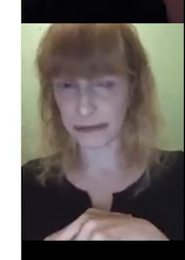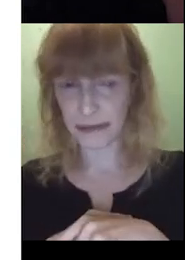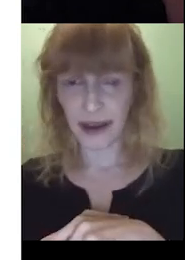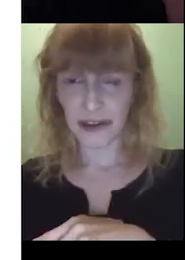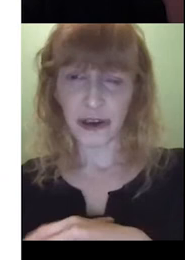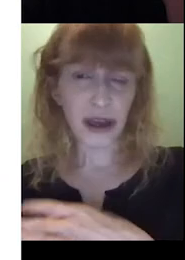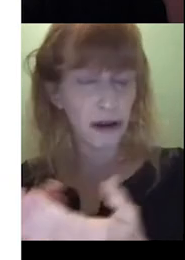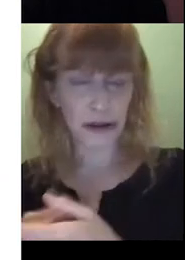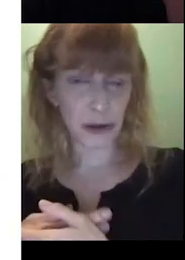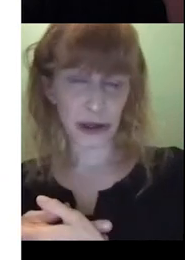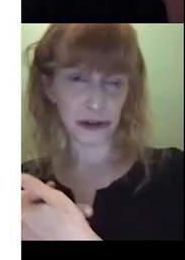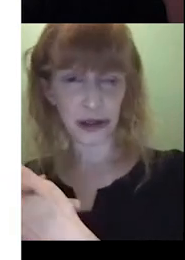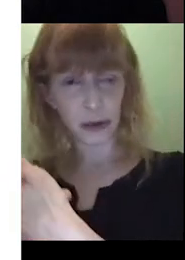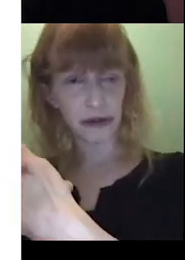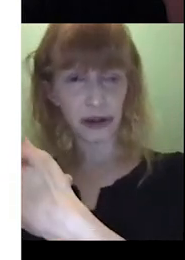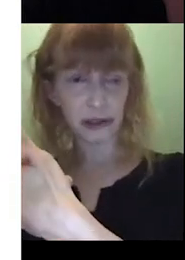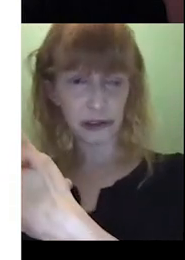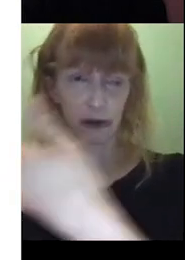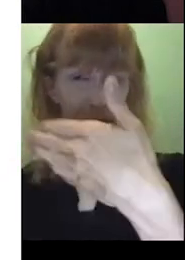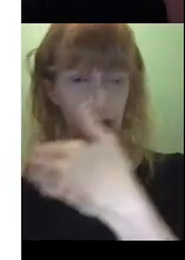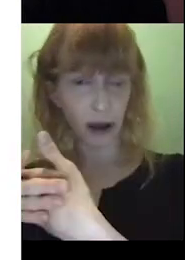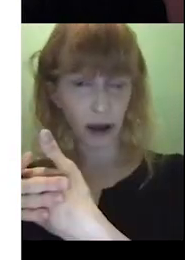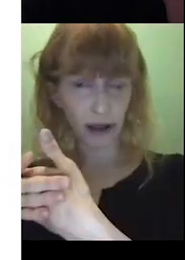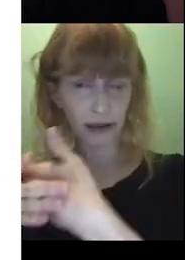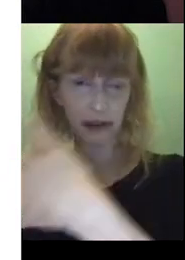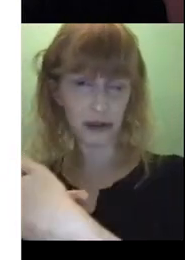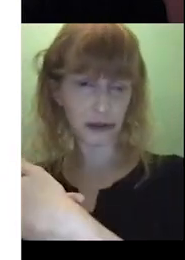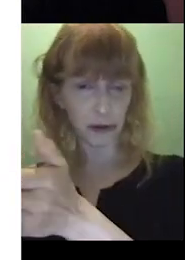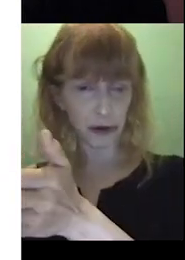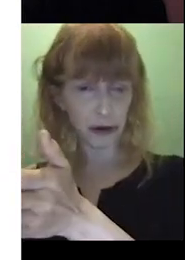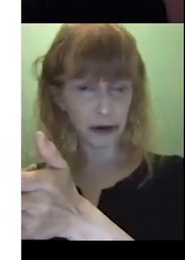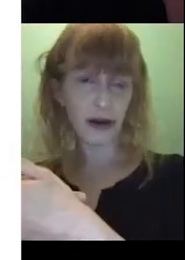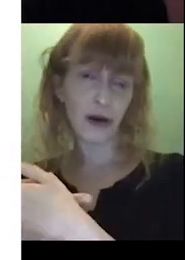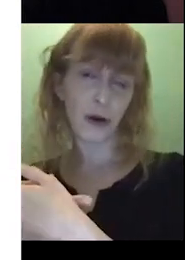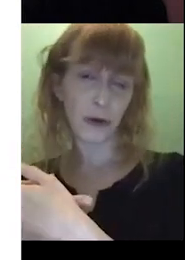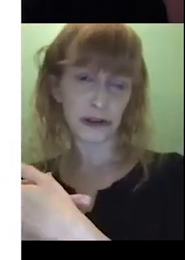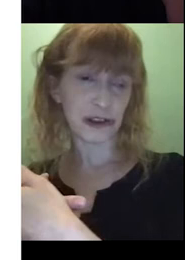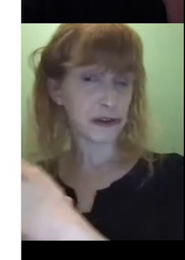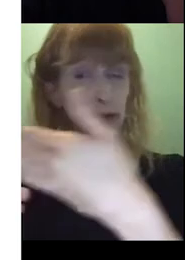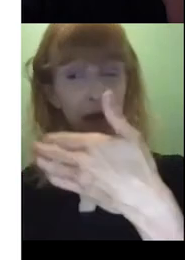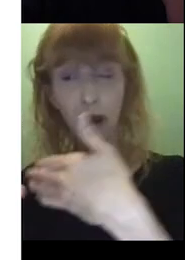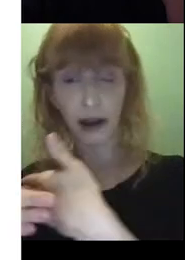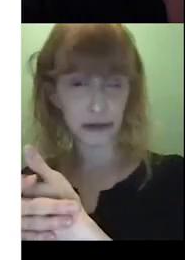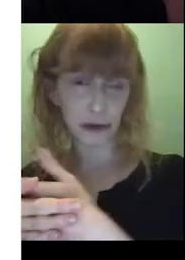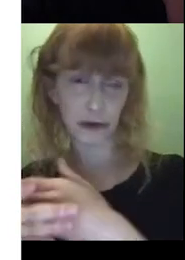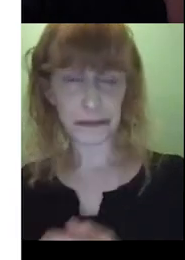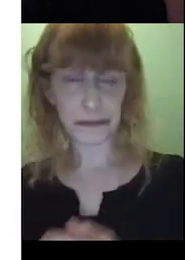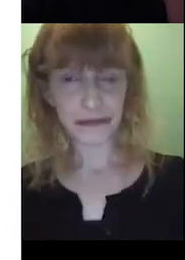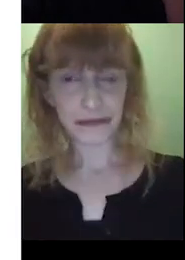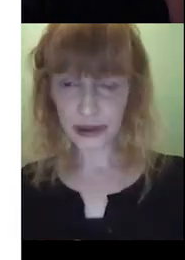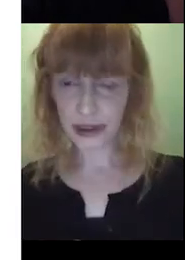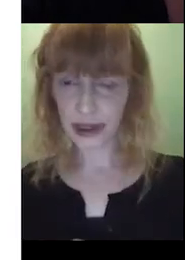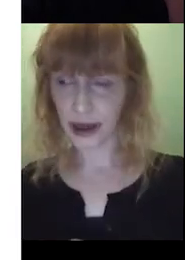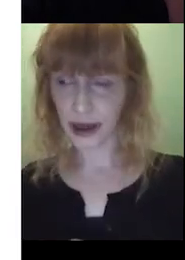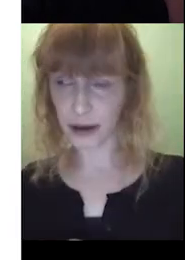interaction. So yeah, I think we could do that. We could either do behind the door, or we could just do behind the door.